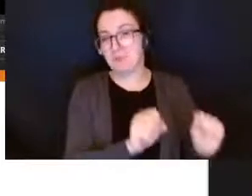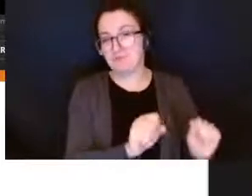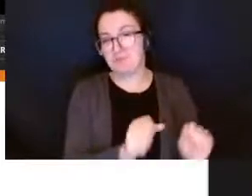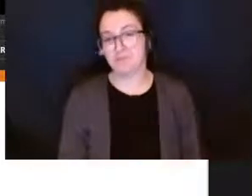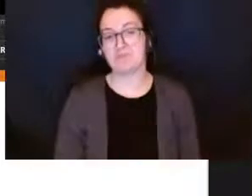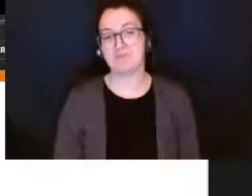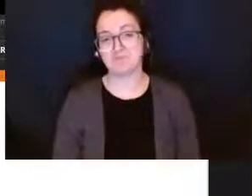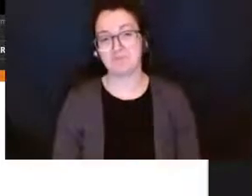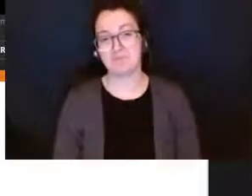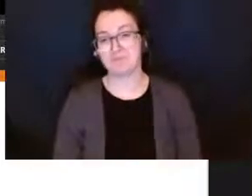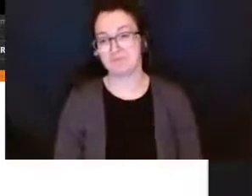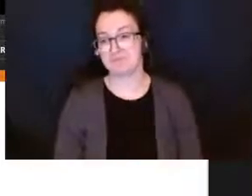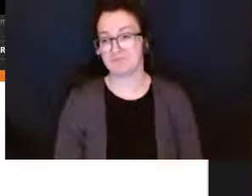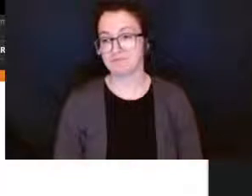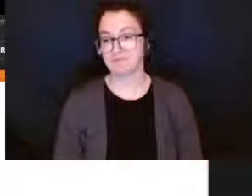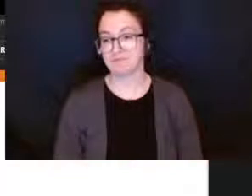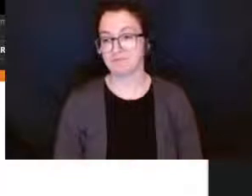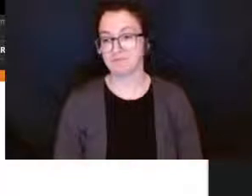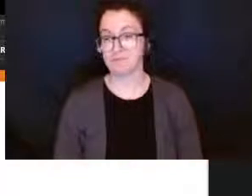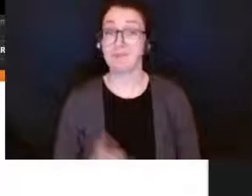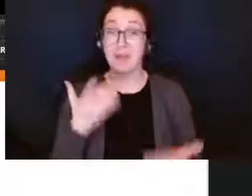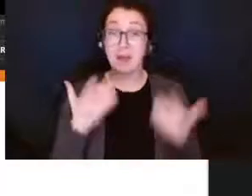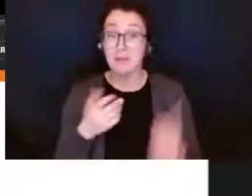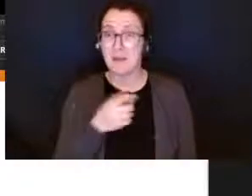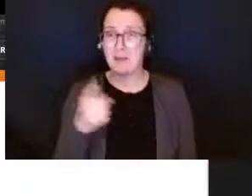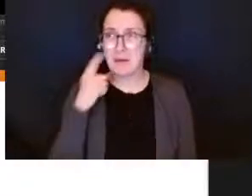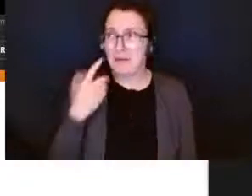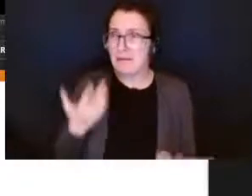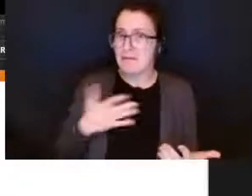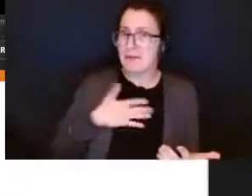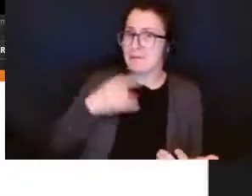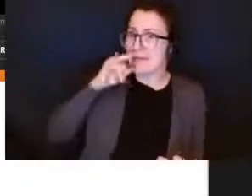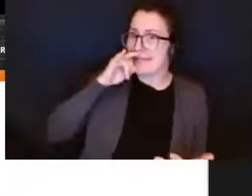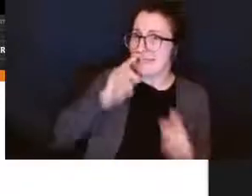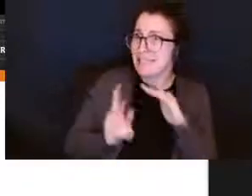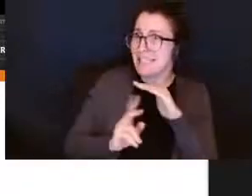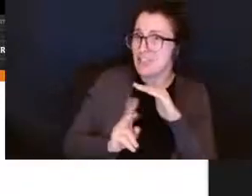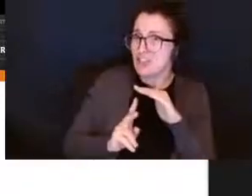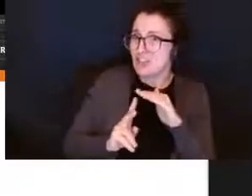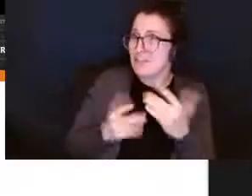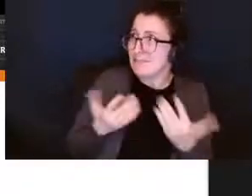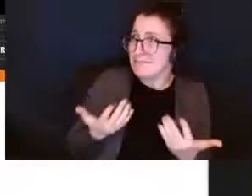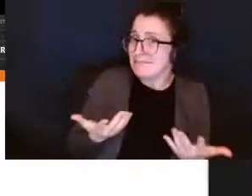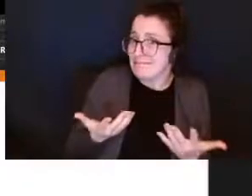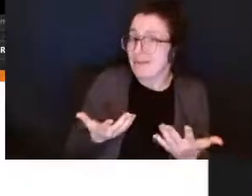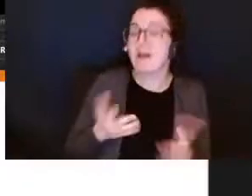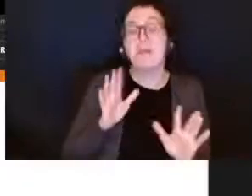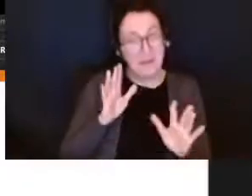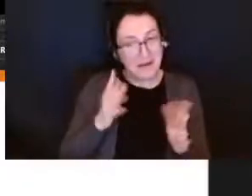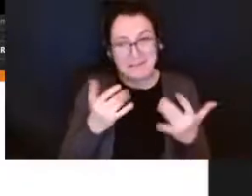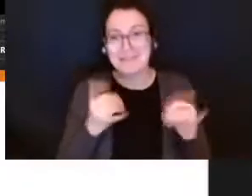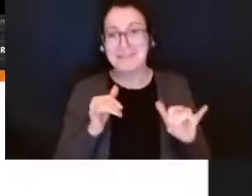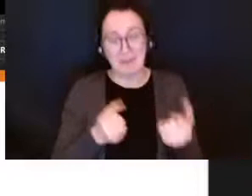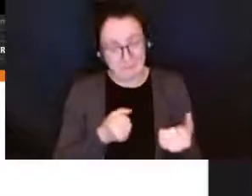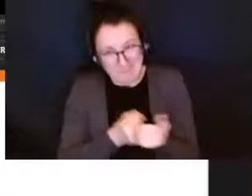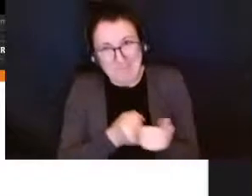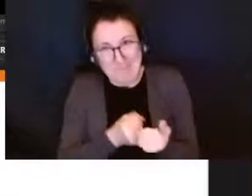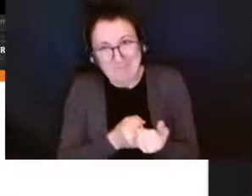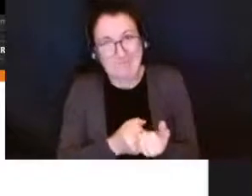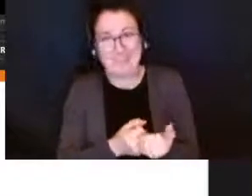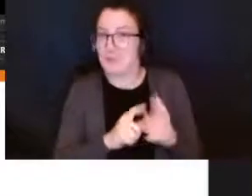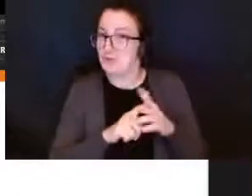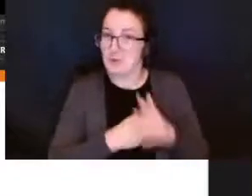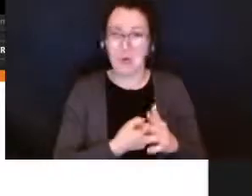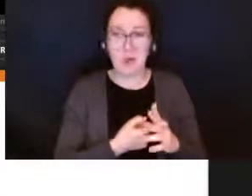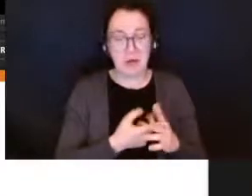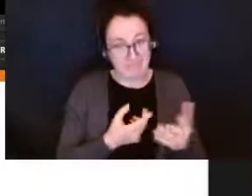and i know you might be thinking but my child's just entering kindergarten and we do know that but we do start building that independence as soon as they start